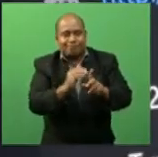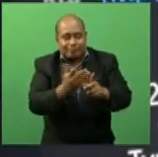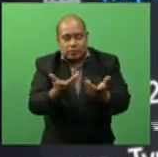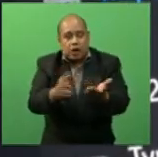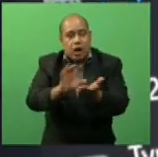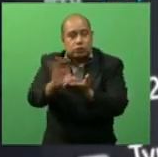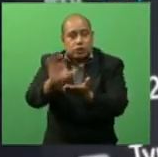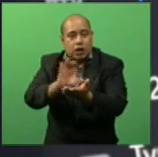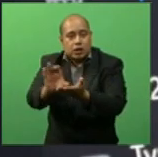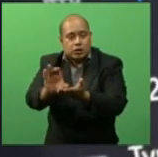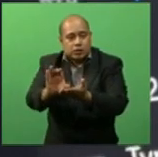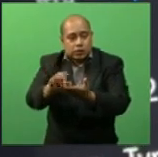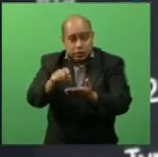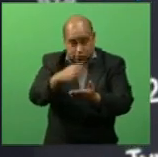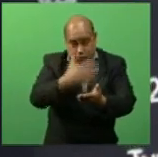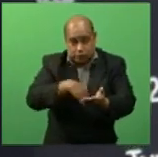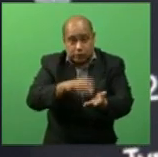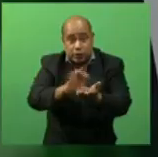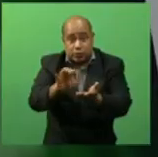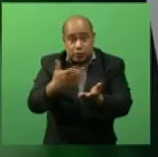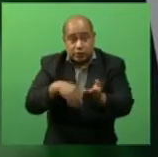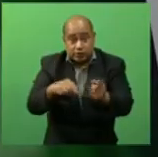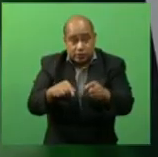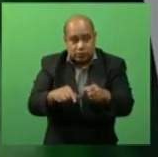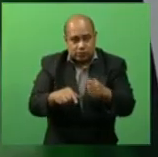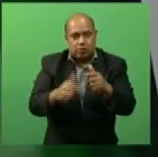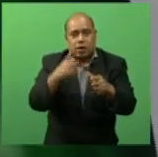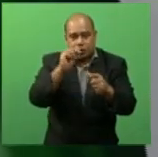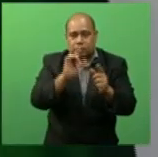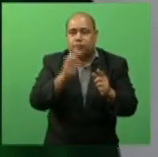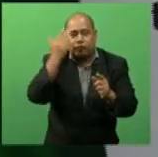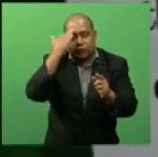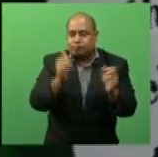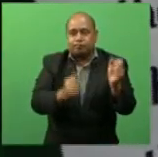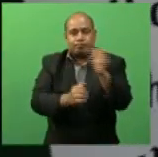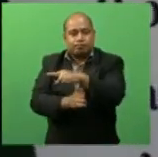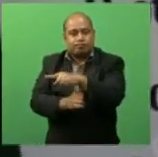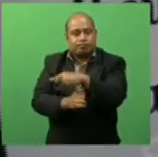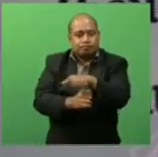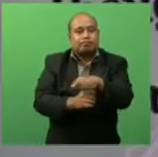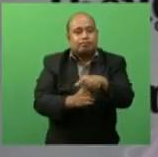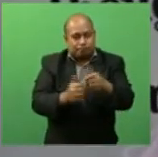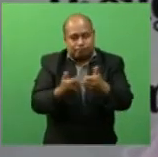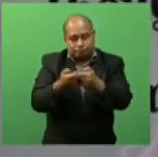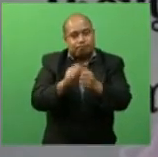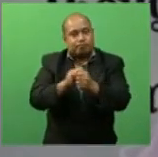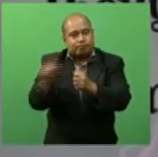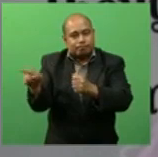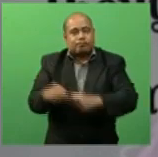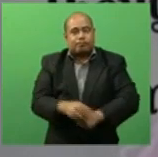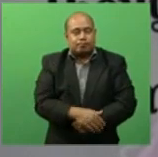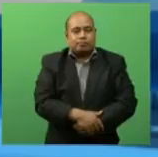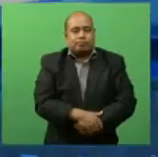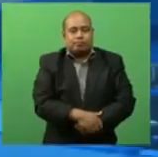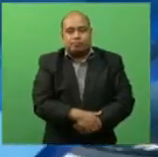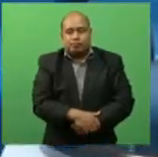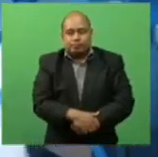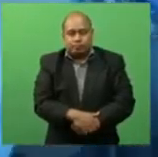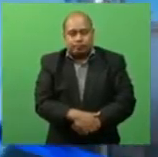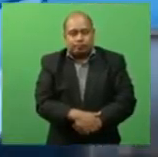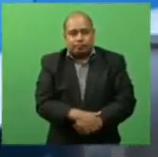and his team via their Facebook page from the comfort of their homes Veni Narrakotonga FBC News